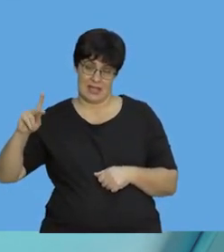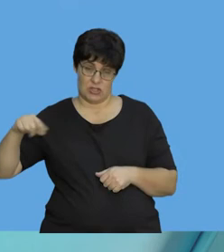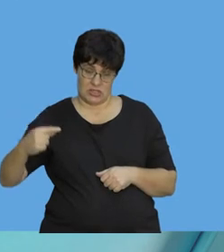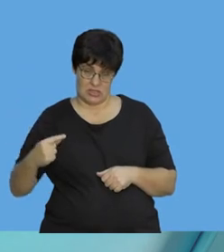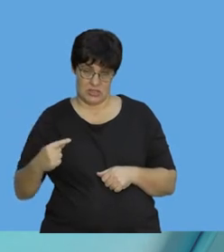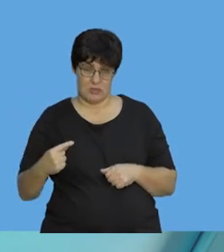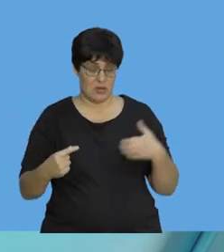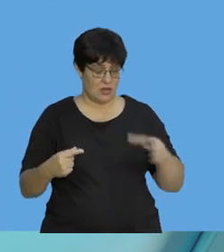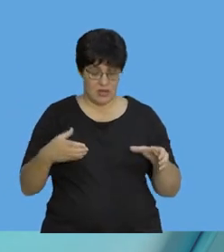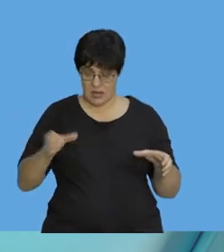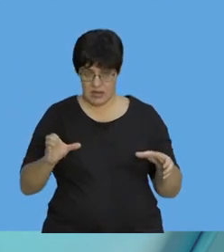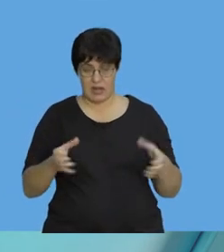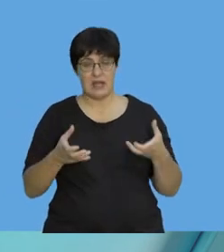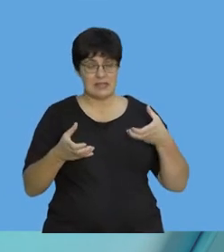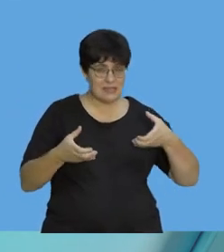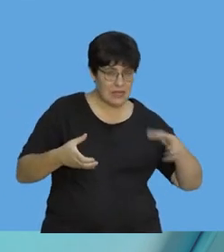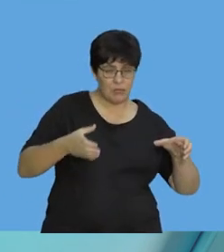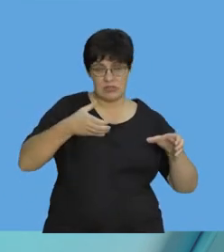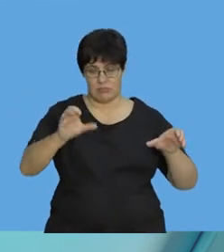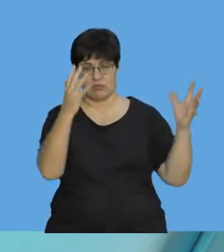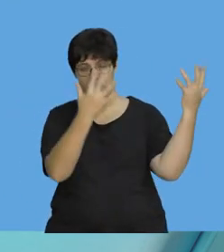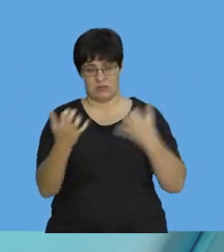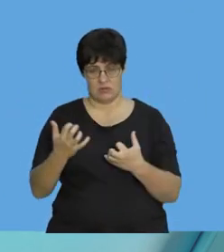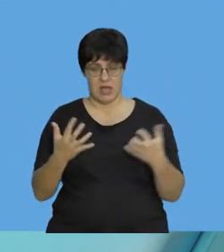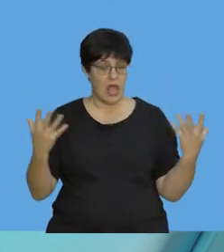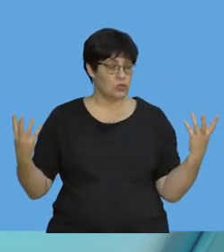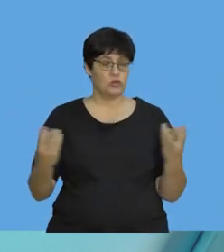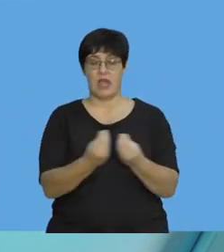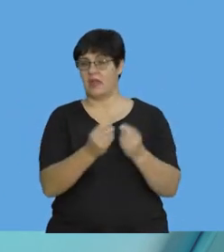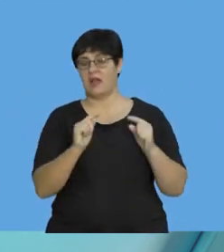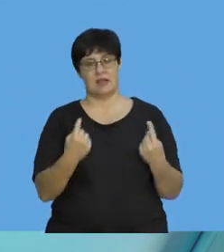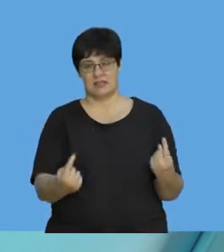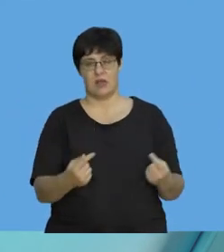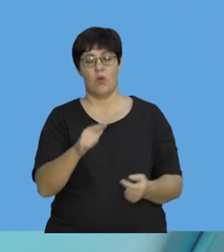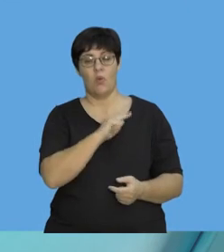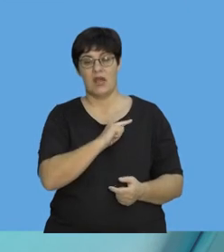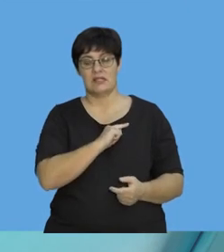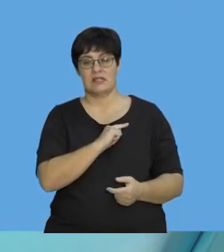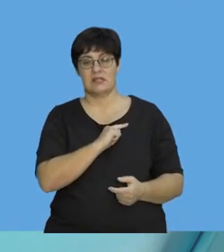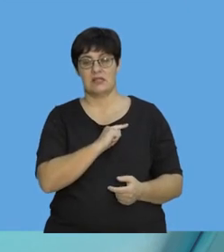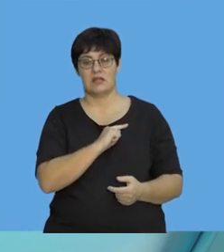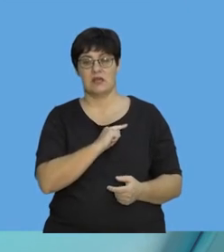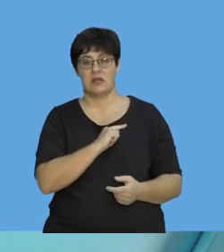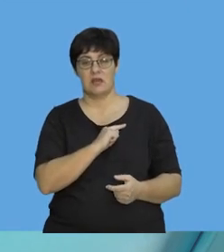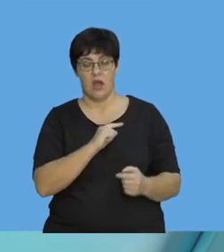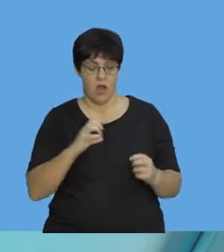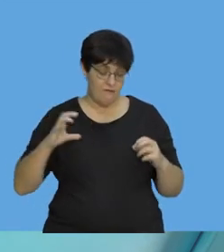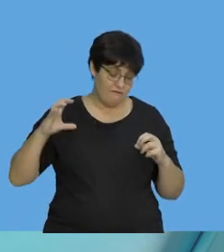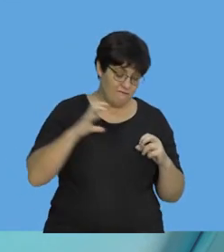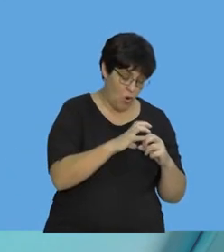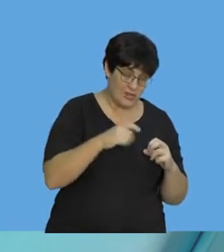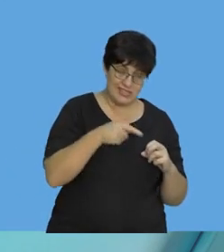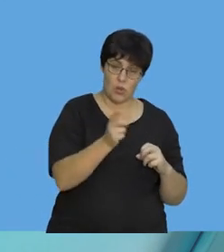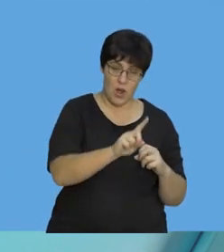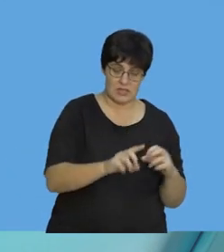and then work them out separately. I can't add the masses together because I want the force exerted